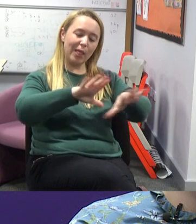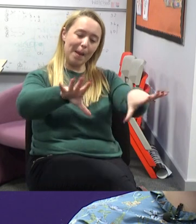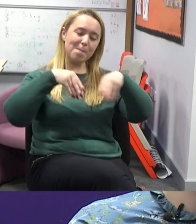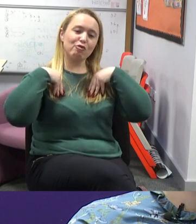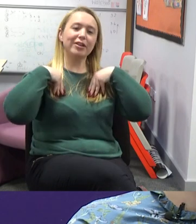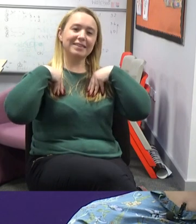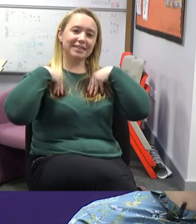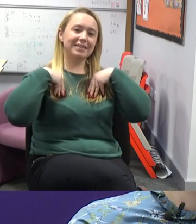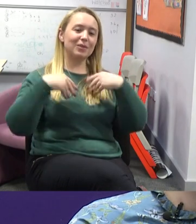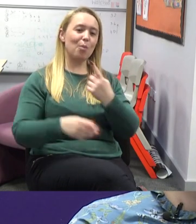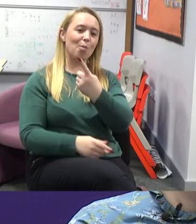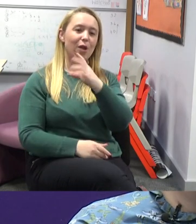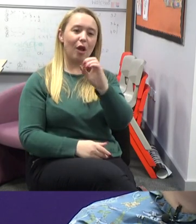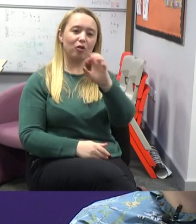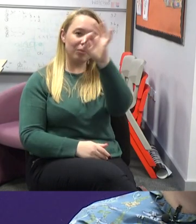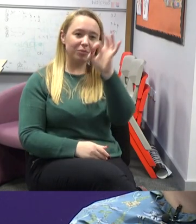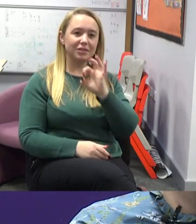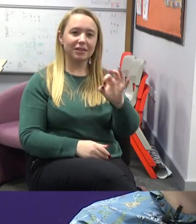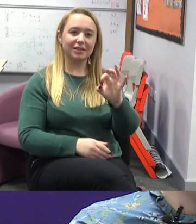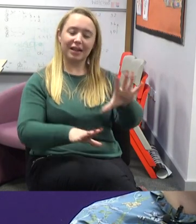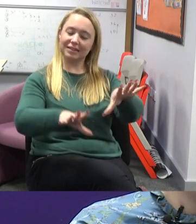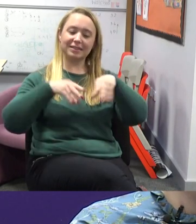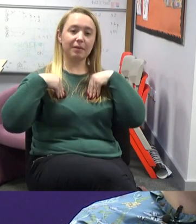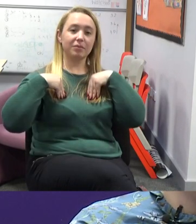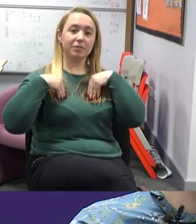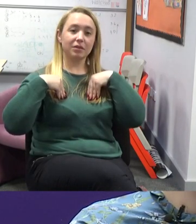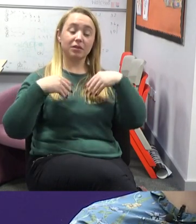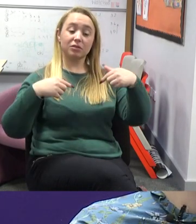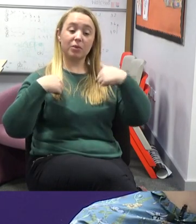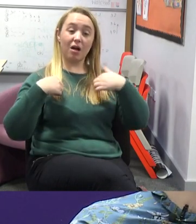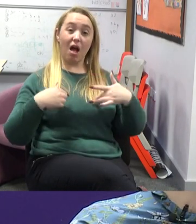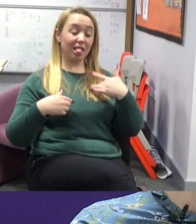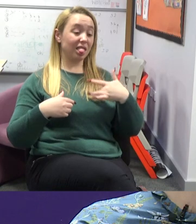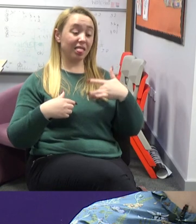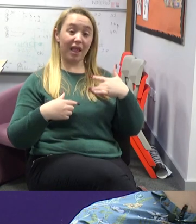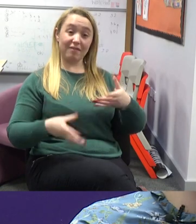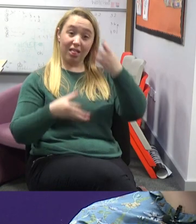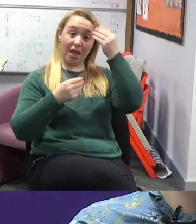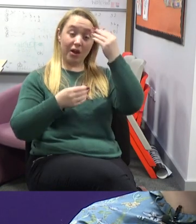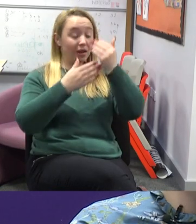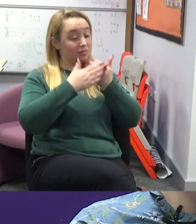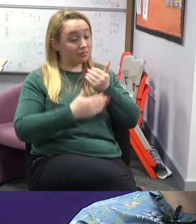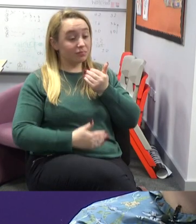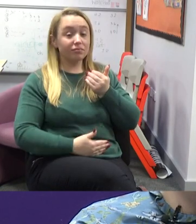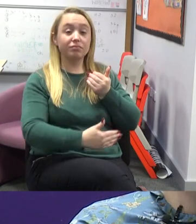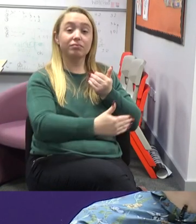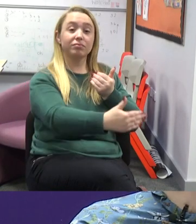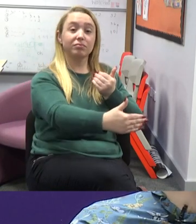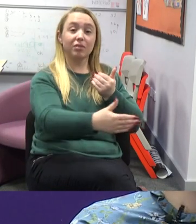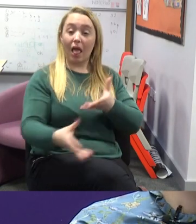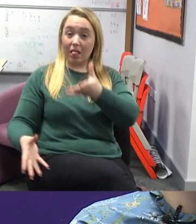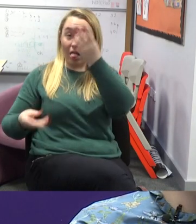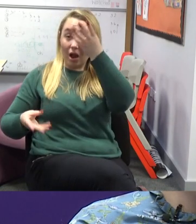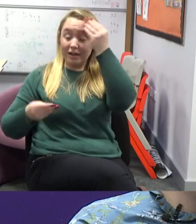I would say fully embrace it. Absolutely. Embrace it 100%. We're all lifelong learners. And this is another